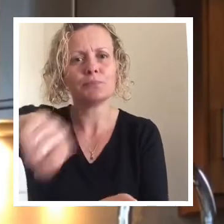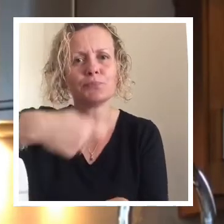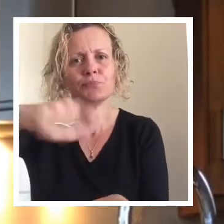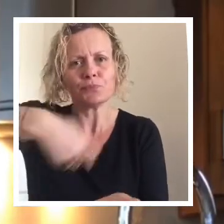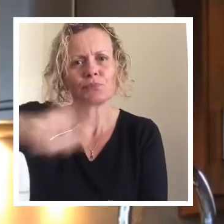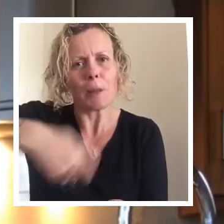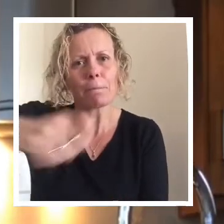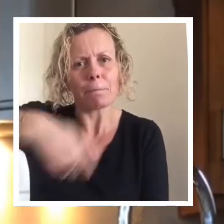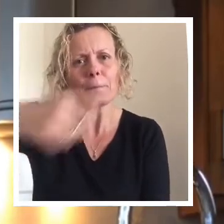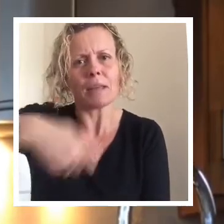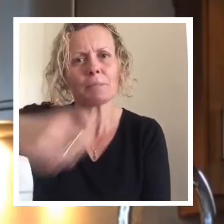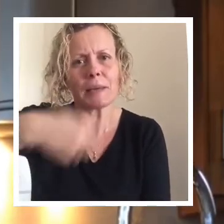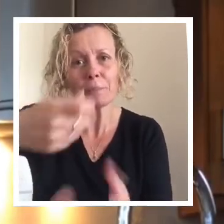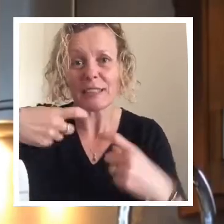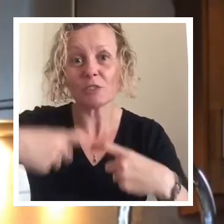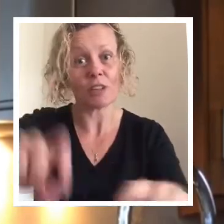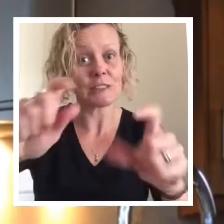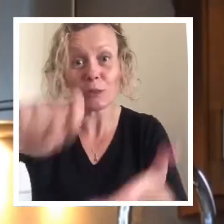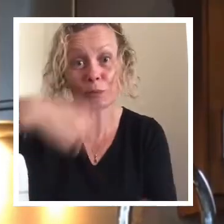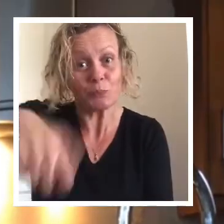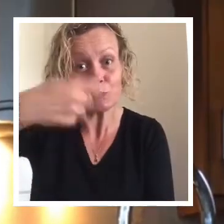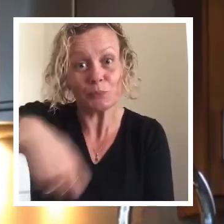So beat away guys!